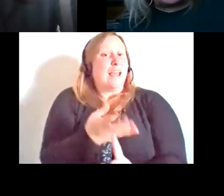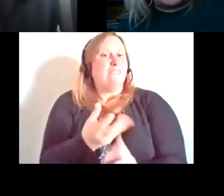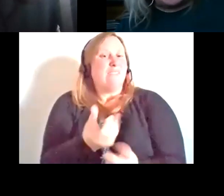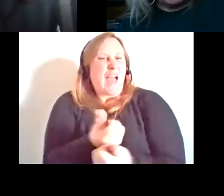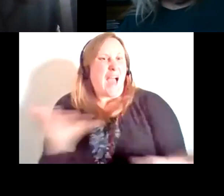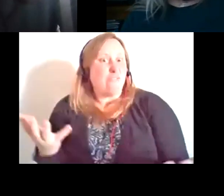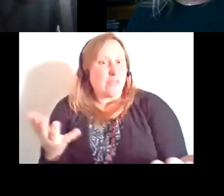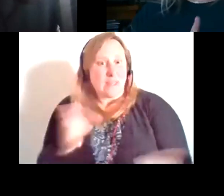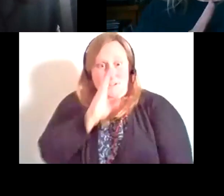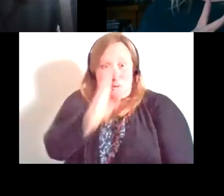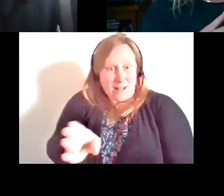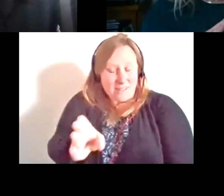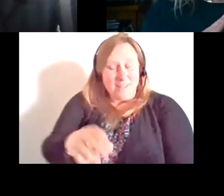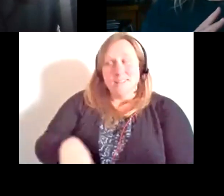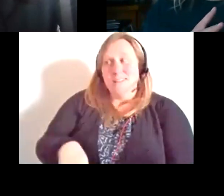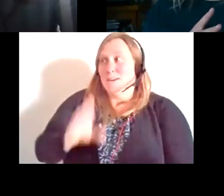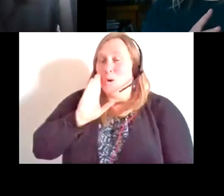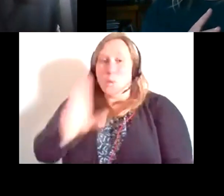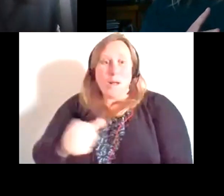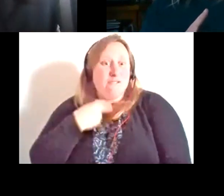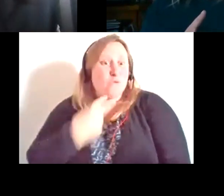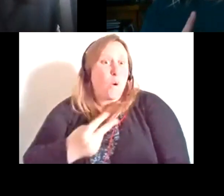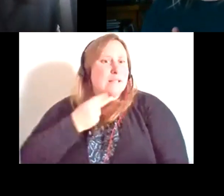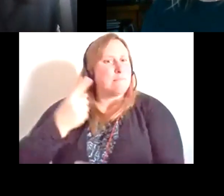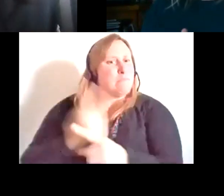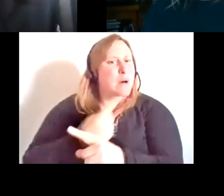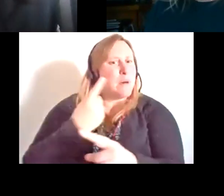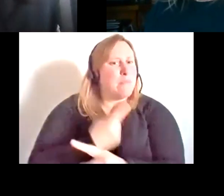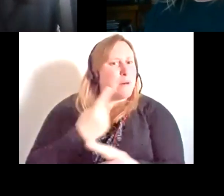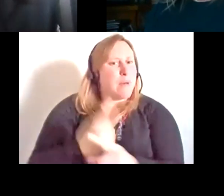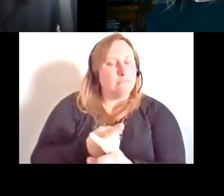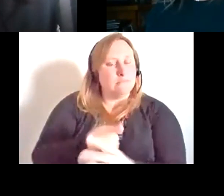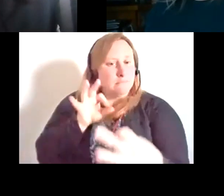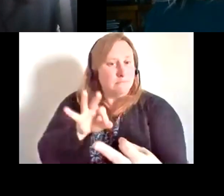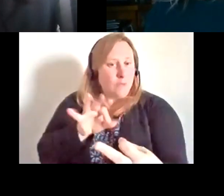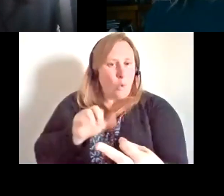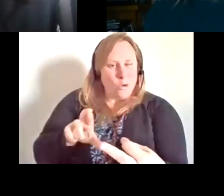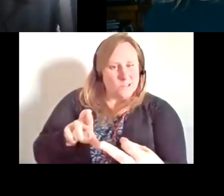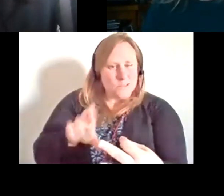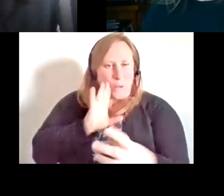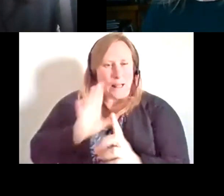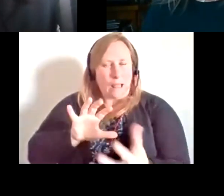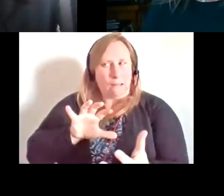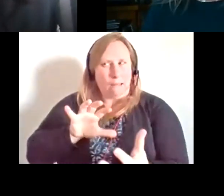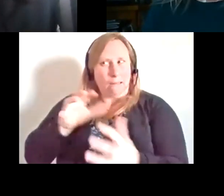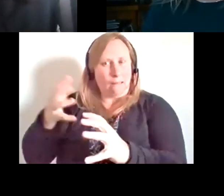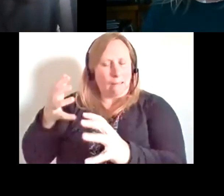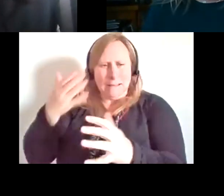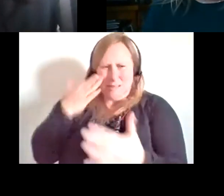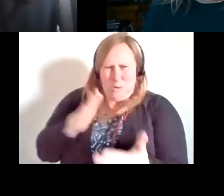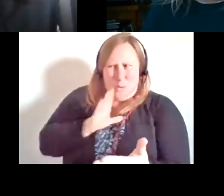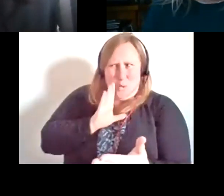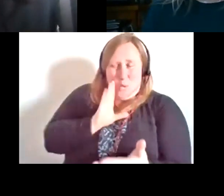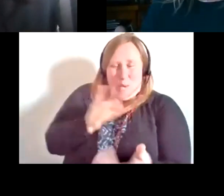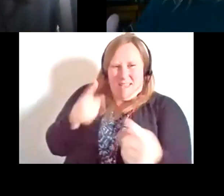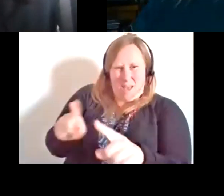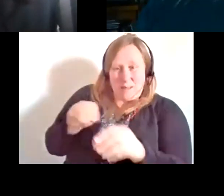correctly? Are they going to voice accurately? Or, I mean, who knows what's going on in that